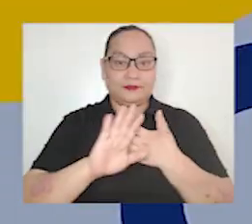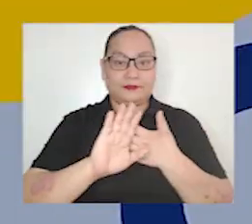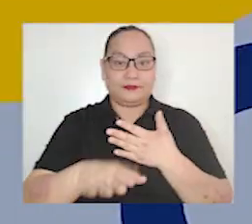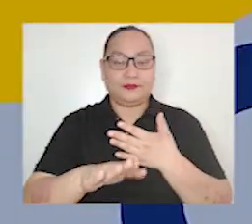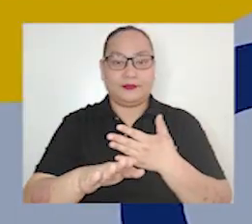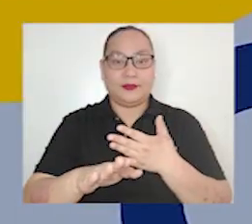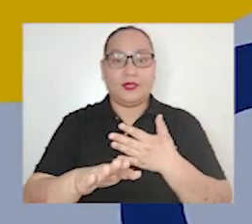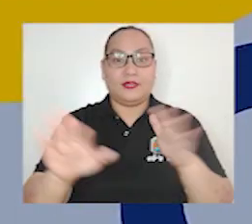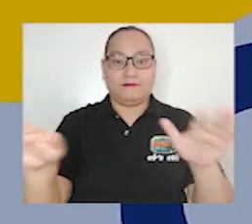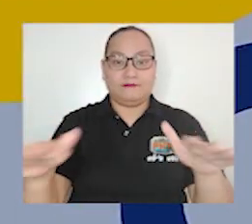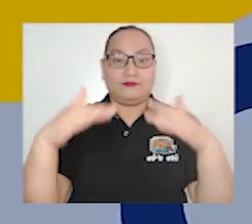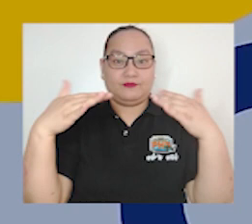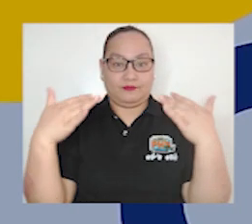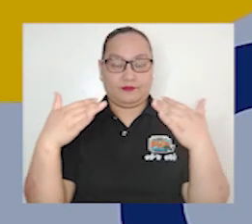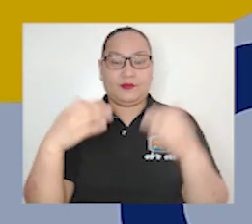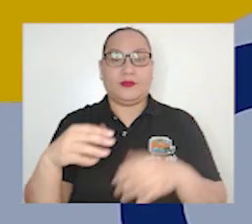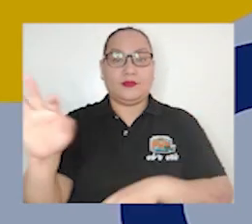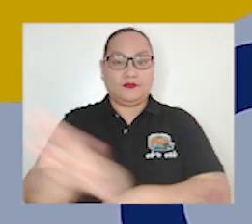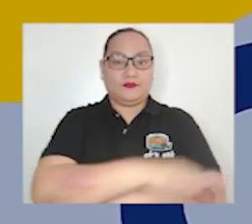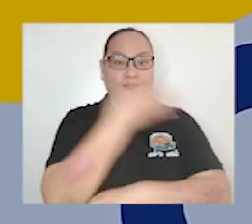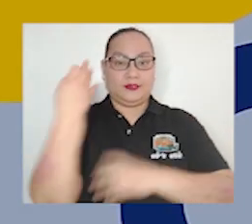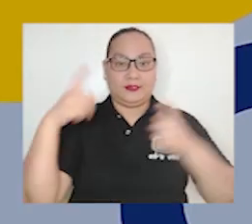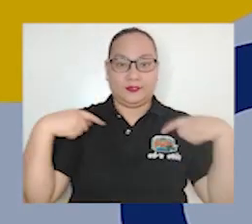we're now back and you're still watching